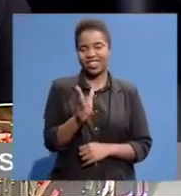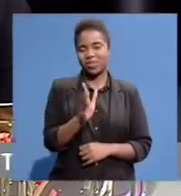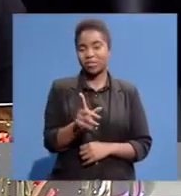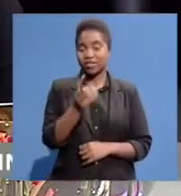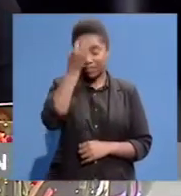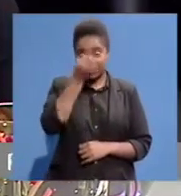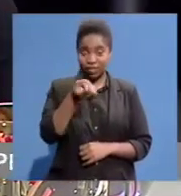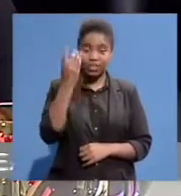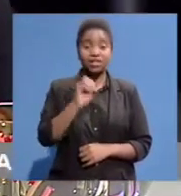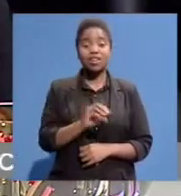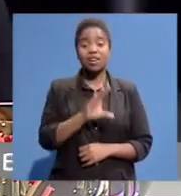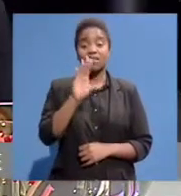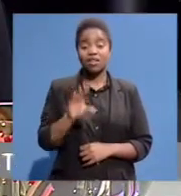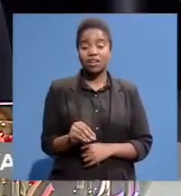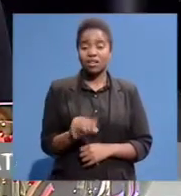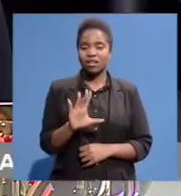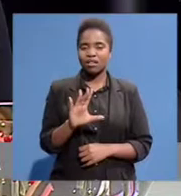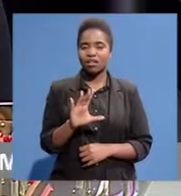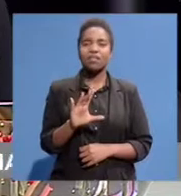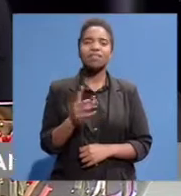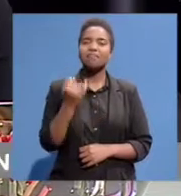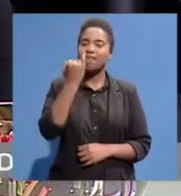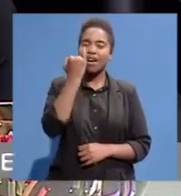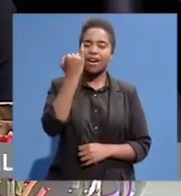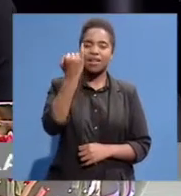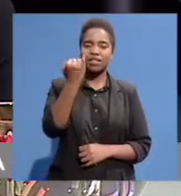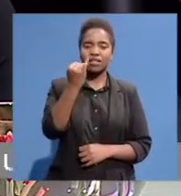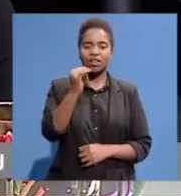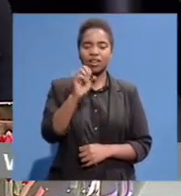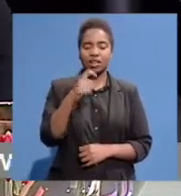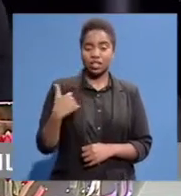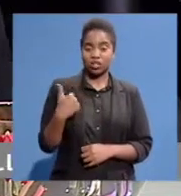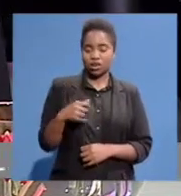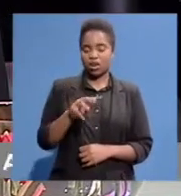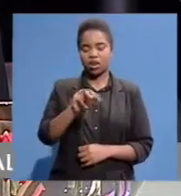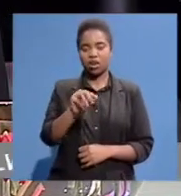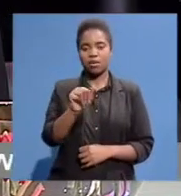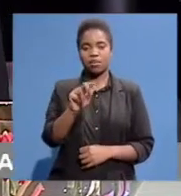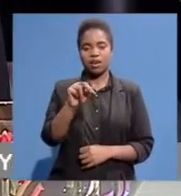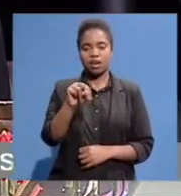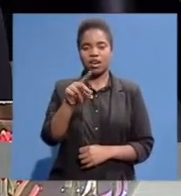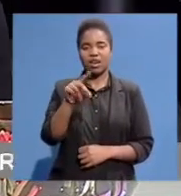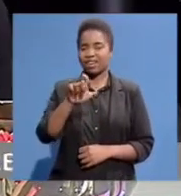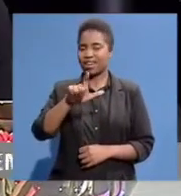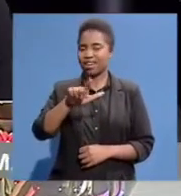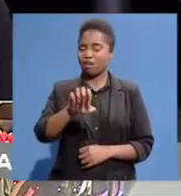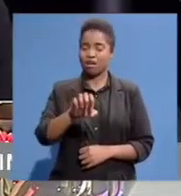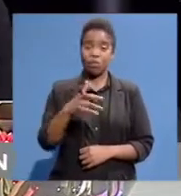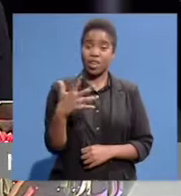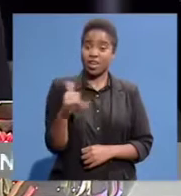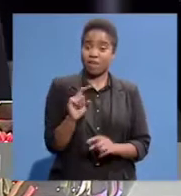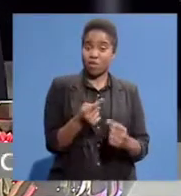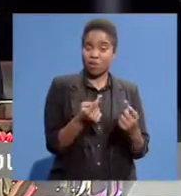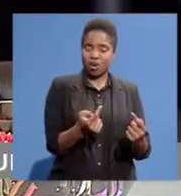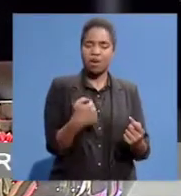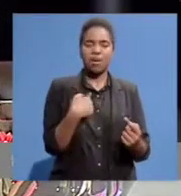South Africa Imagine South Africa Where we cannot mention The surname Mandela How are we going to Thank Utaata For giving